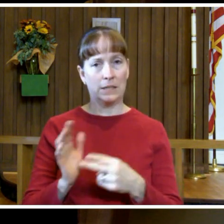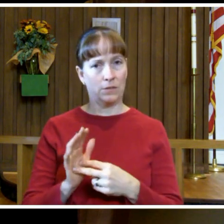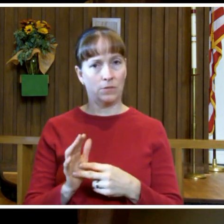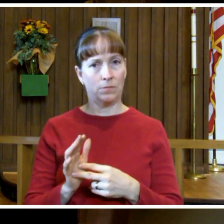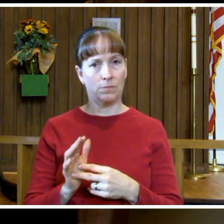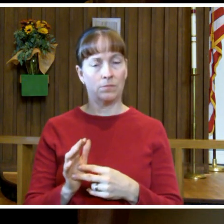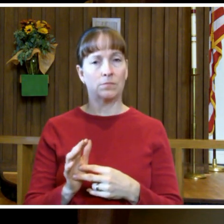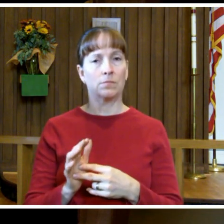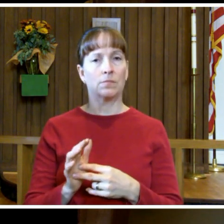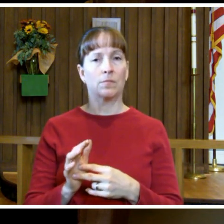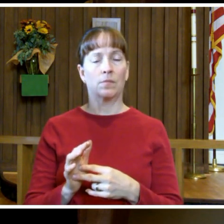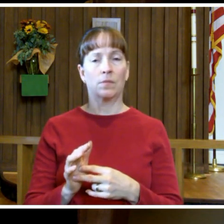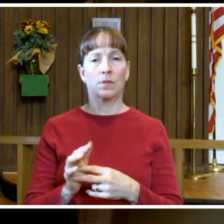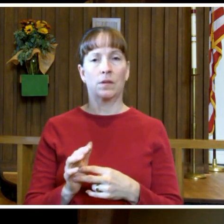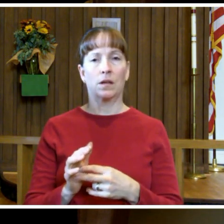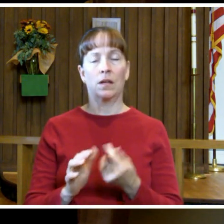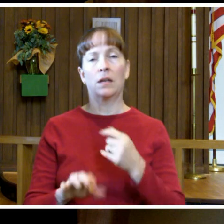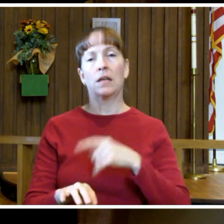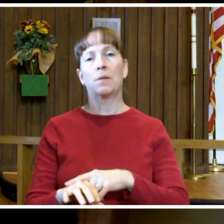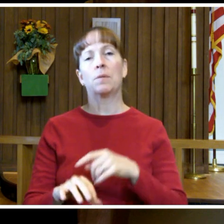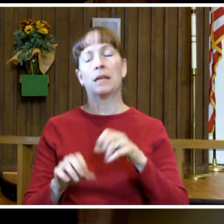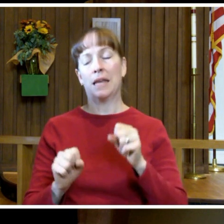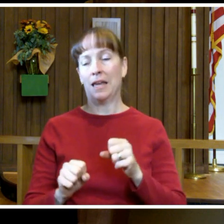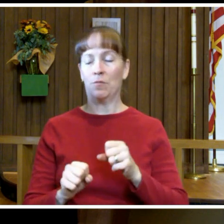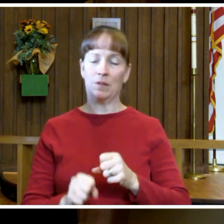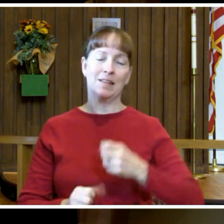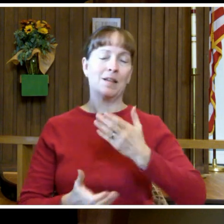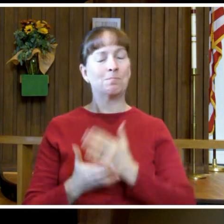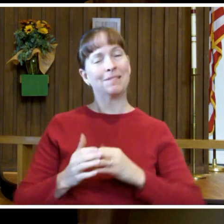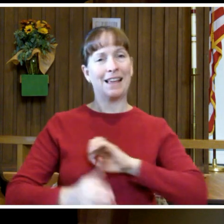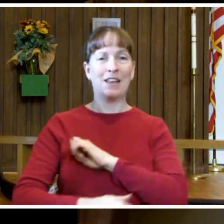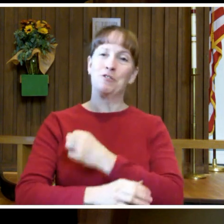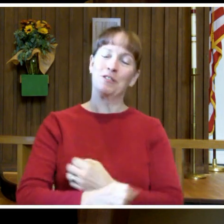Walk whenever we can with some spring in our step.